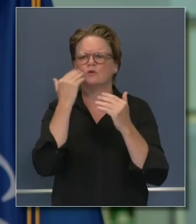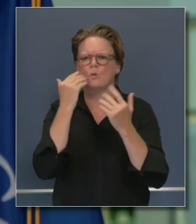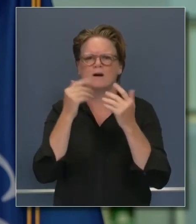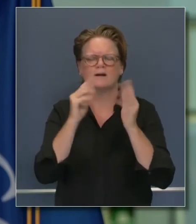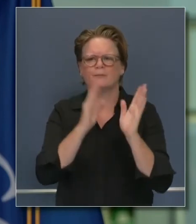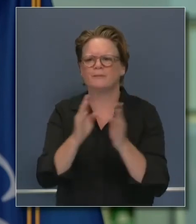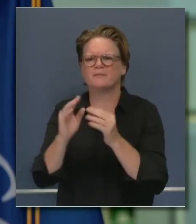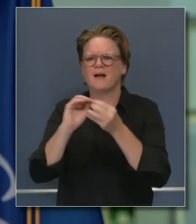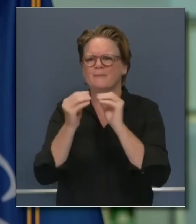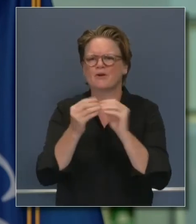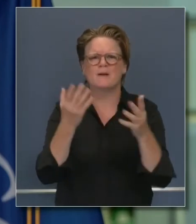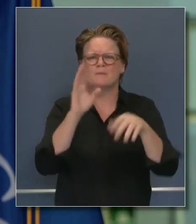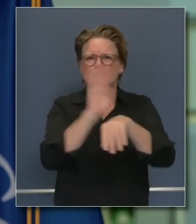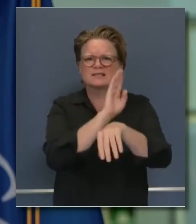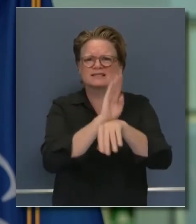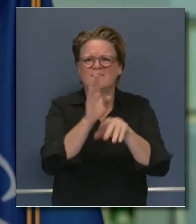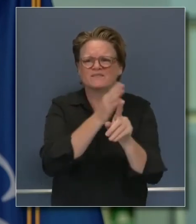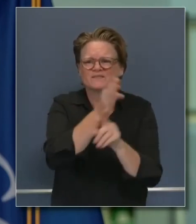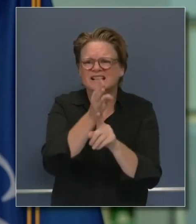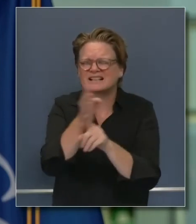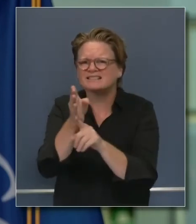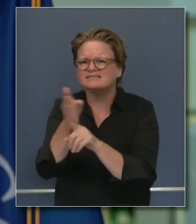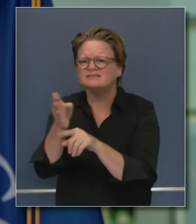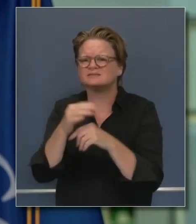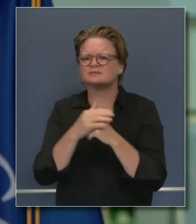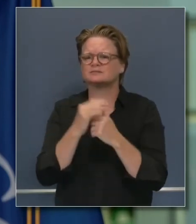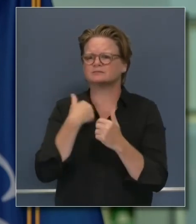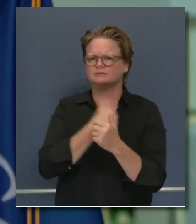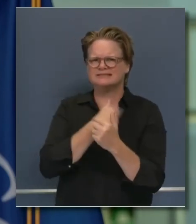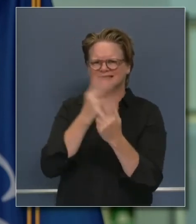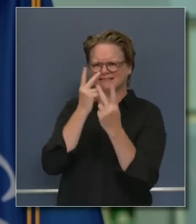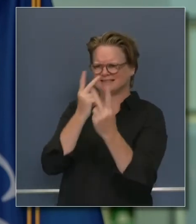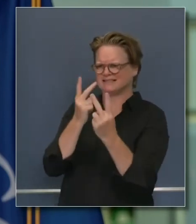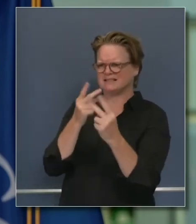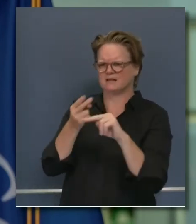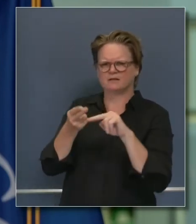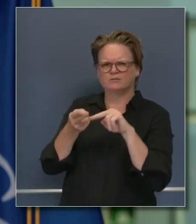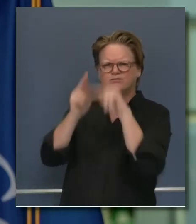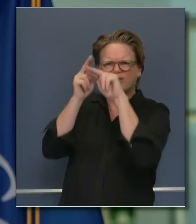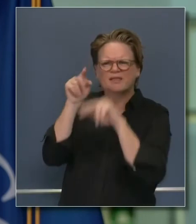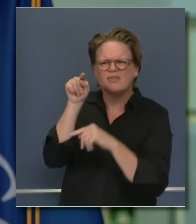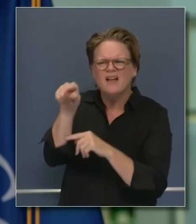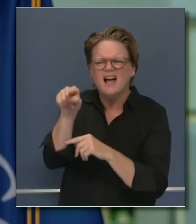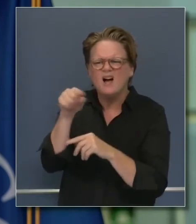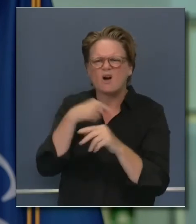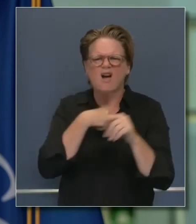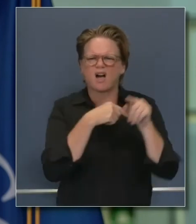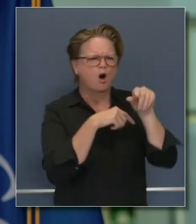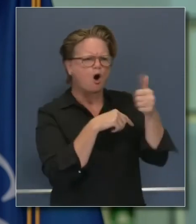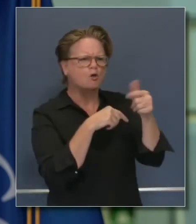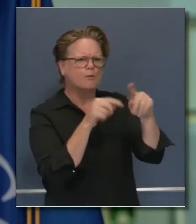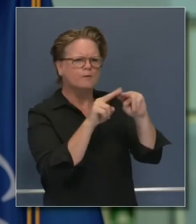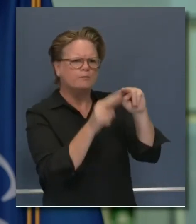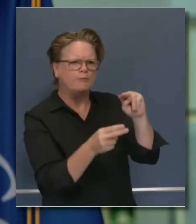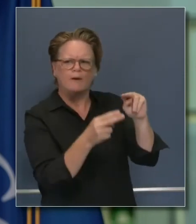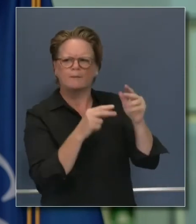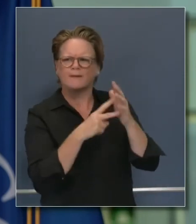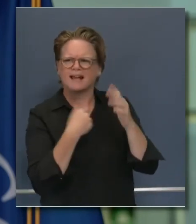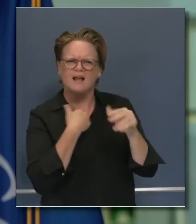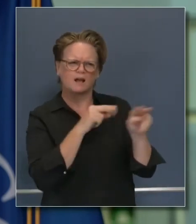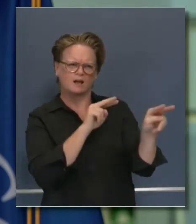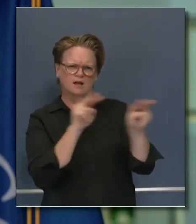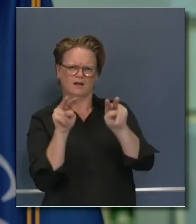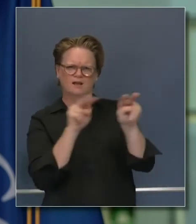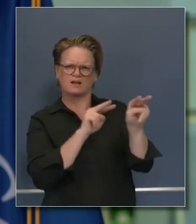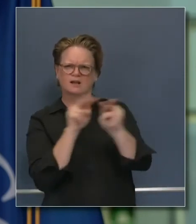take the first part of your question, and that is, yes, we will build building out, that's the eight-to-ten-week process. We'll